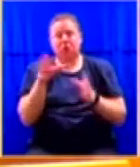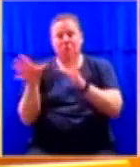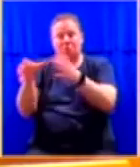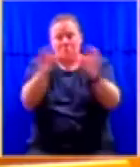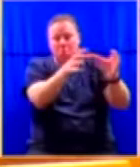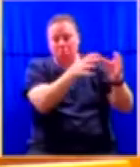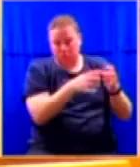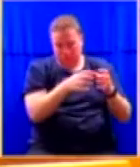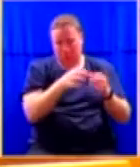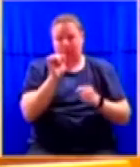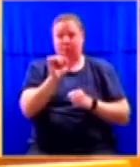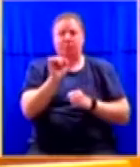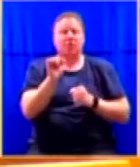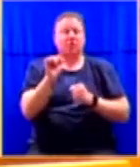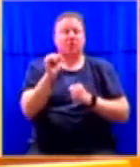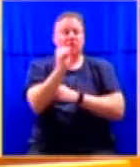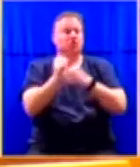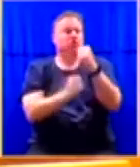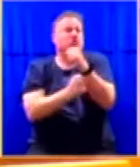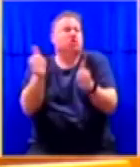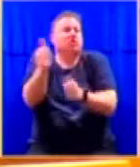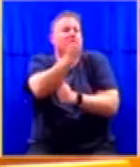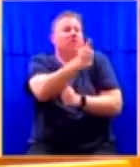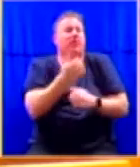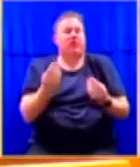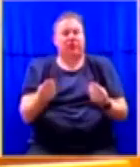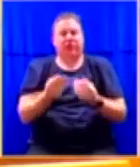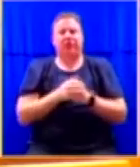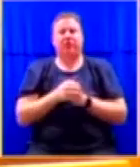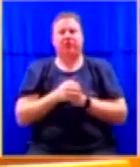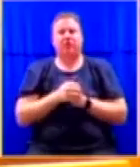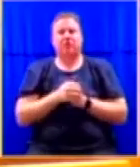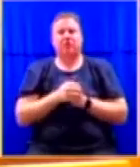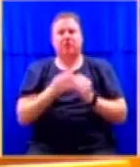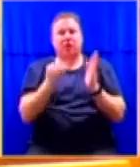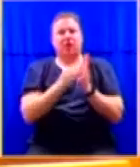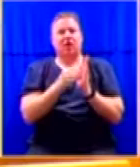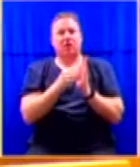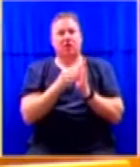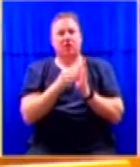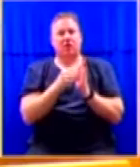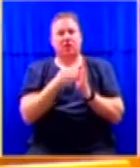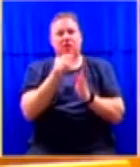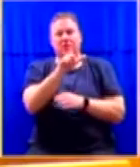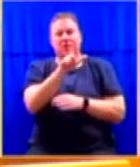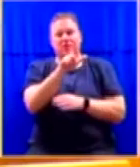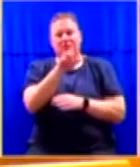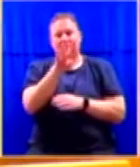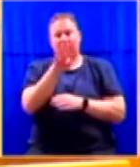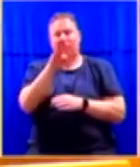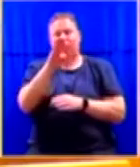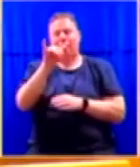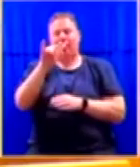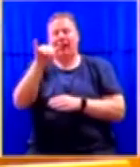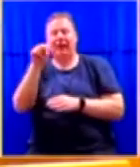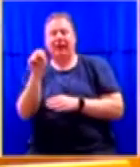have their own governance structures and to make an allocation of 74 billion rand